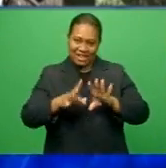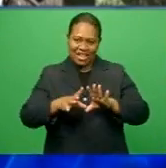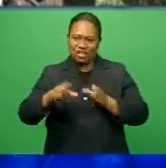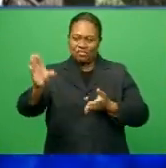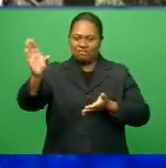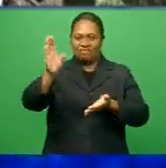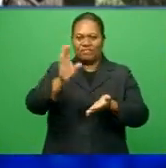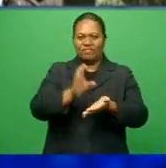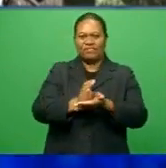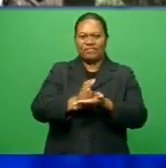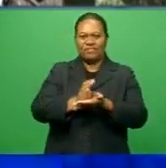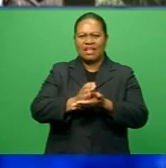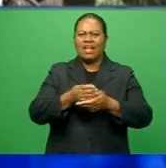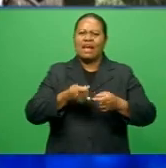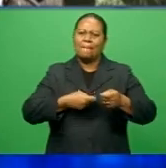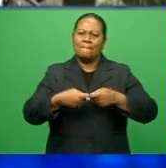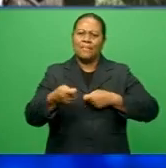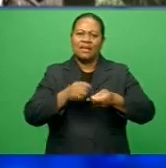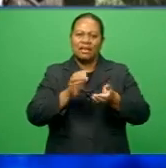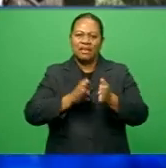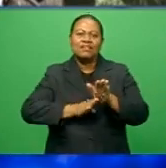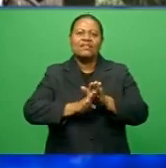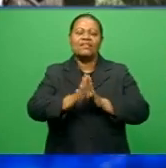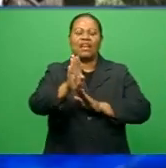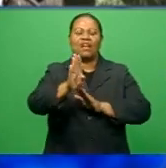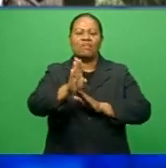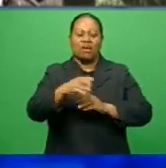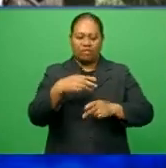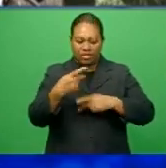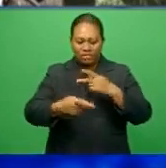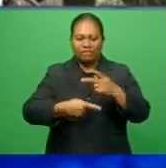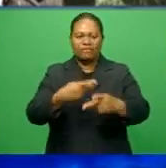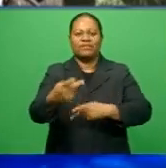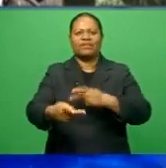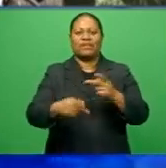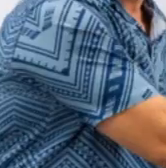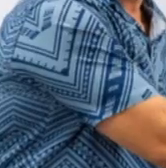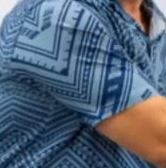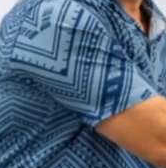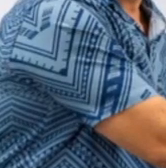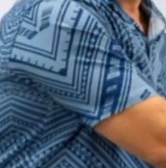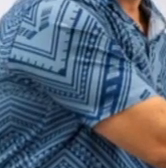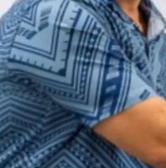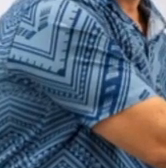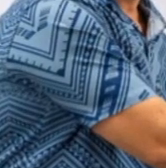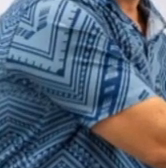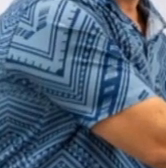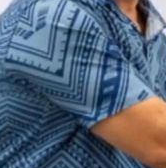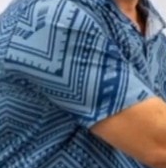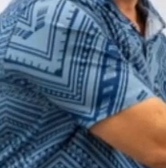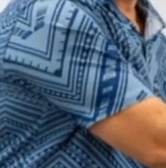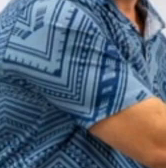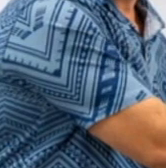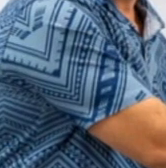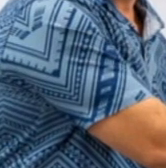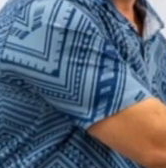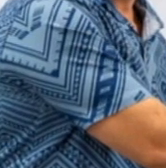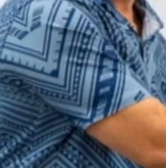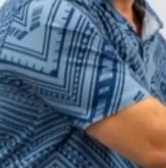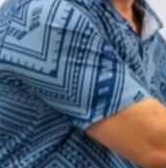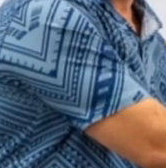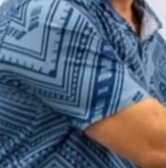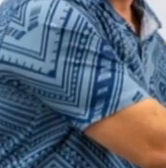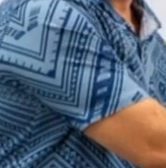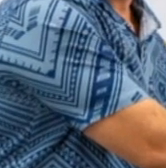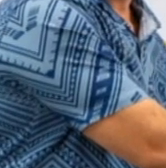market development facility to blast the support for the project. The multi-million dollar venture will offer new factory spaces capable